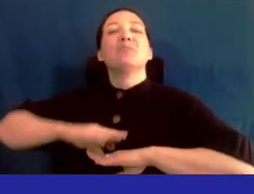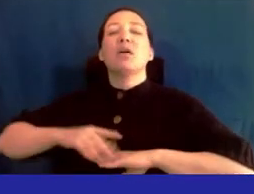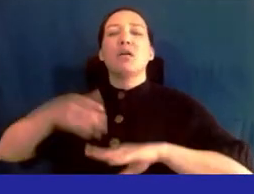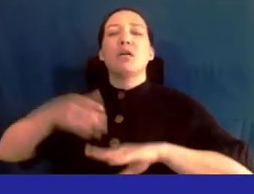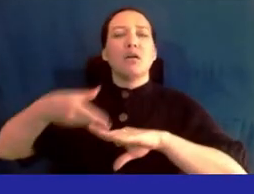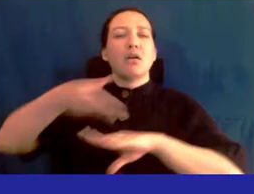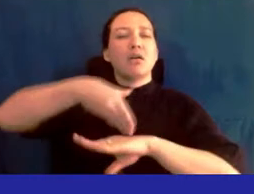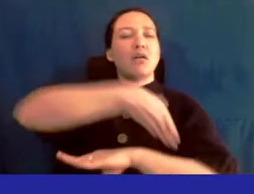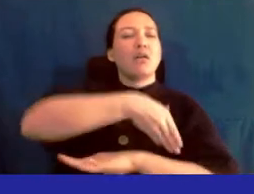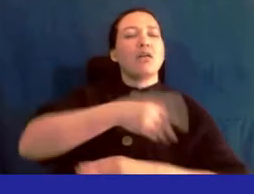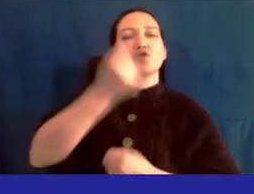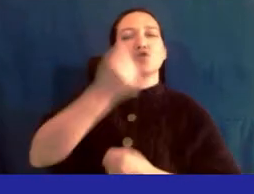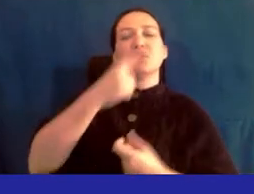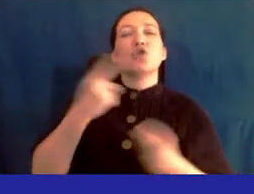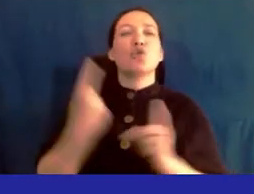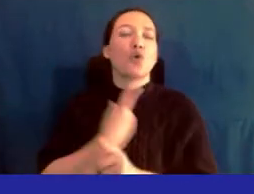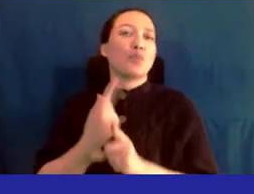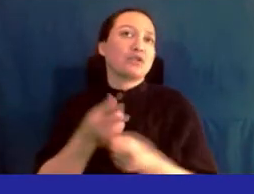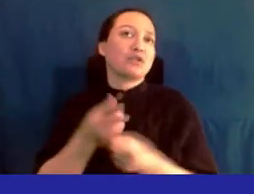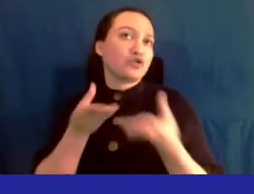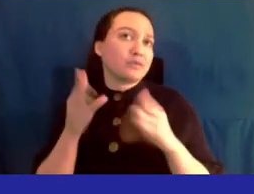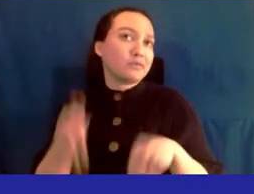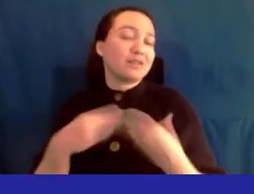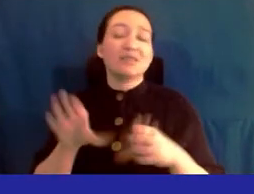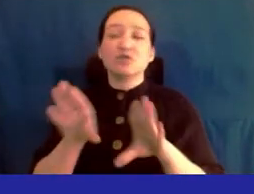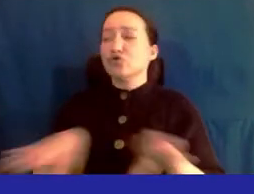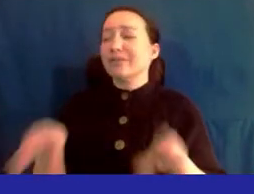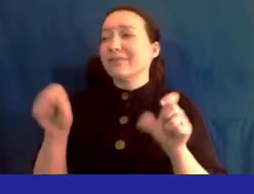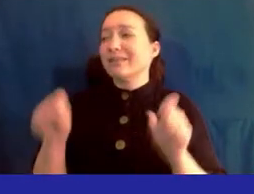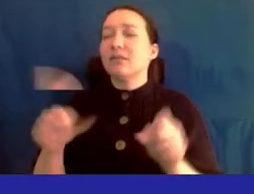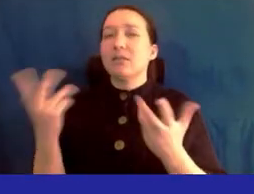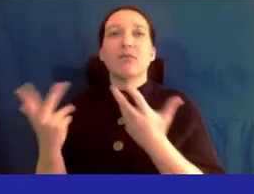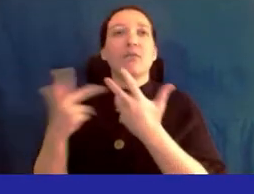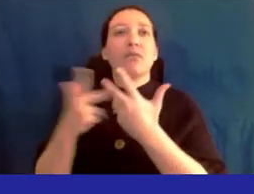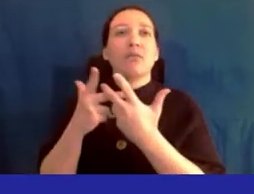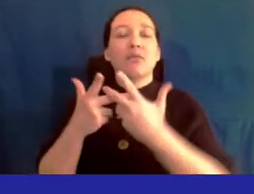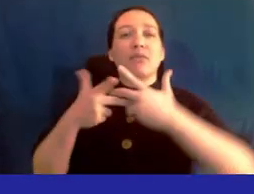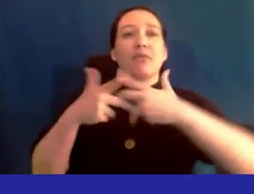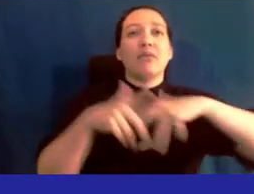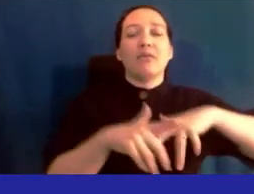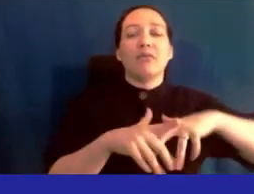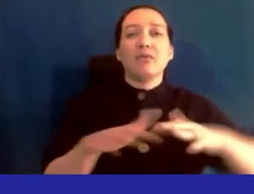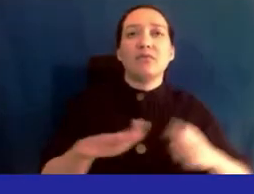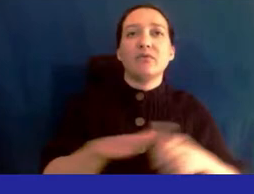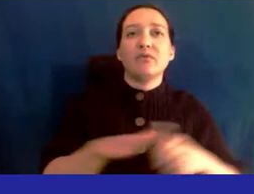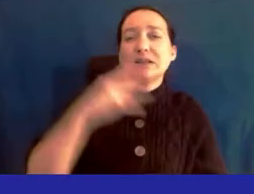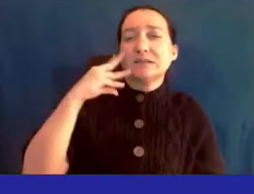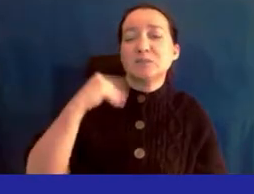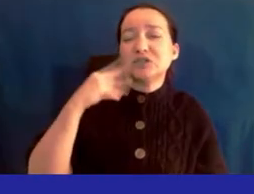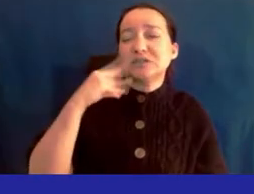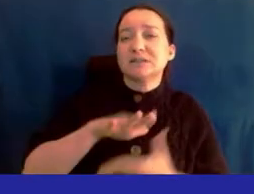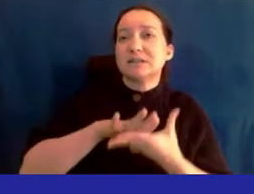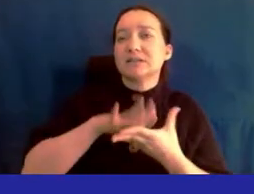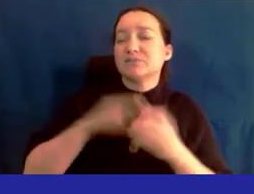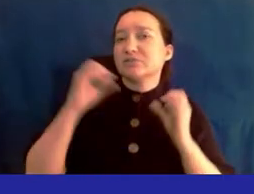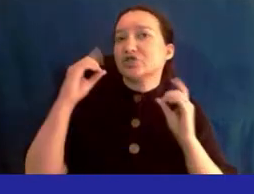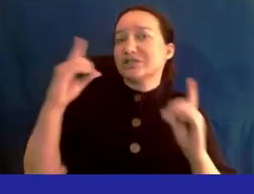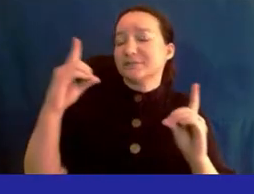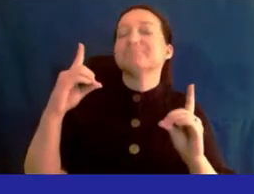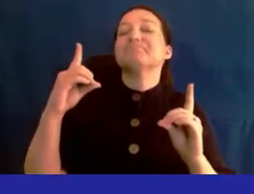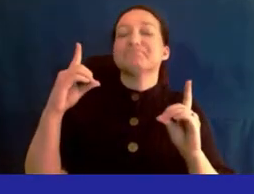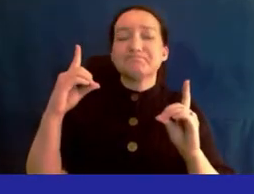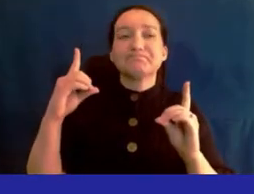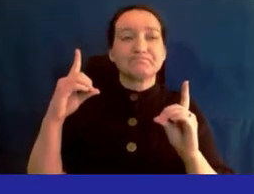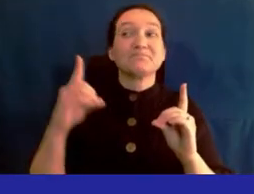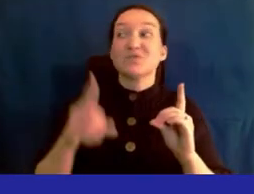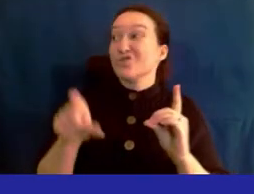and appropriate services provided children are able to acclimate adjust fully experience the academic education that